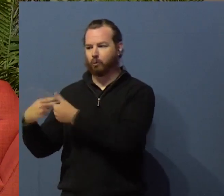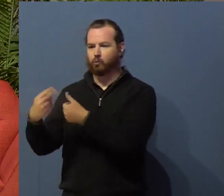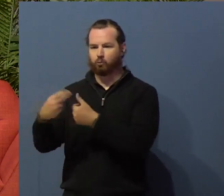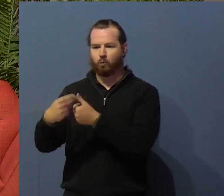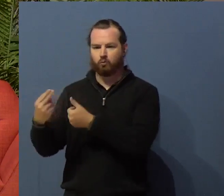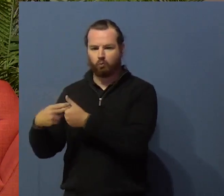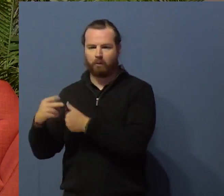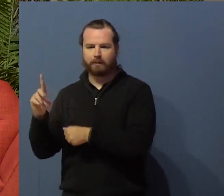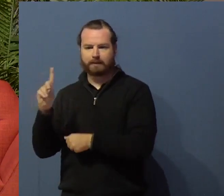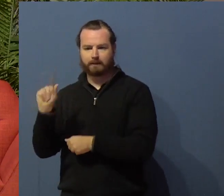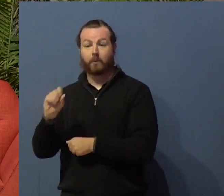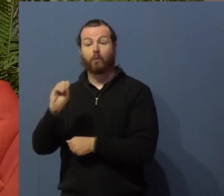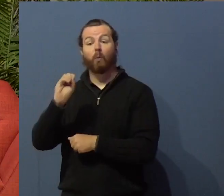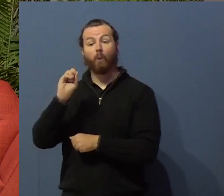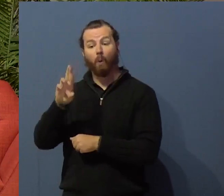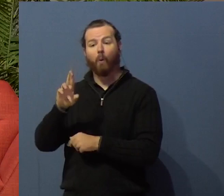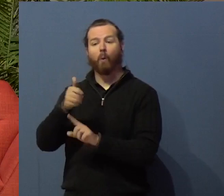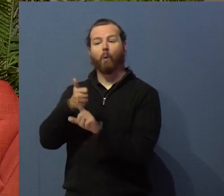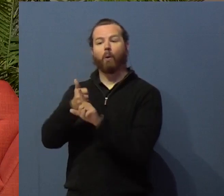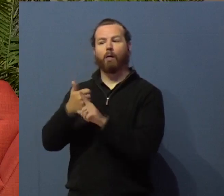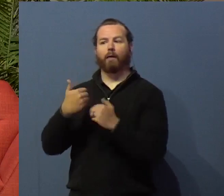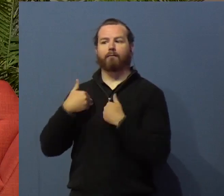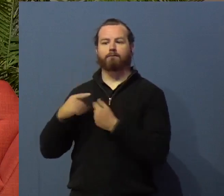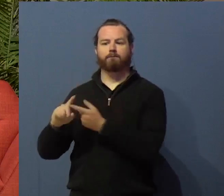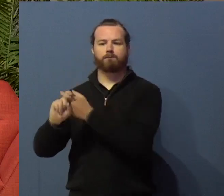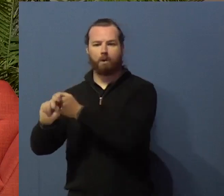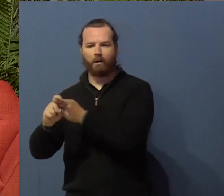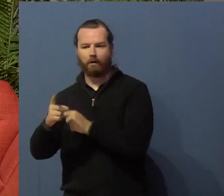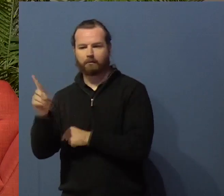start the conversation off. What are your gifts?